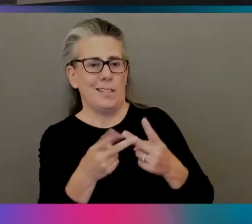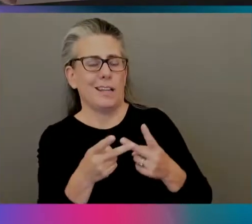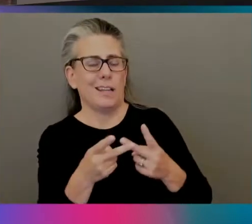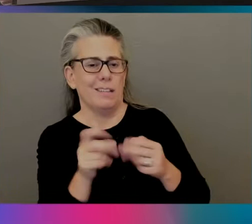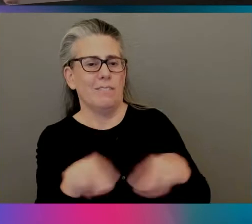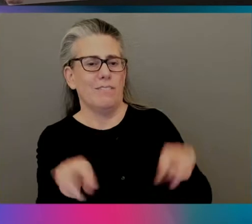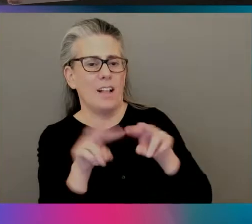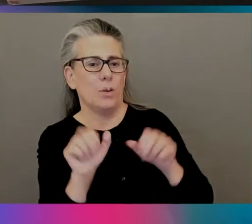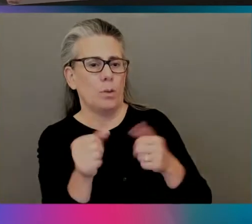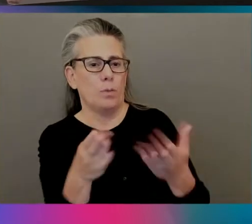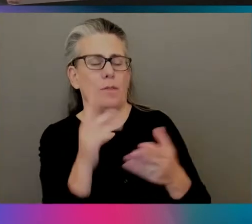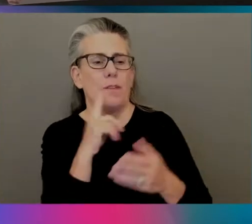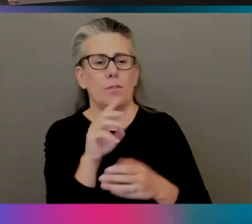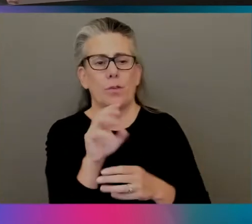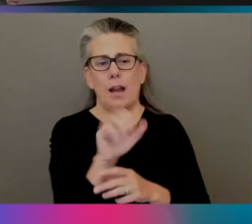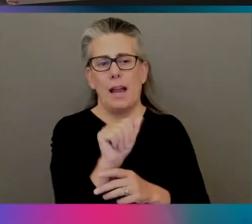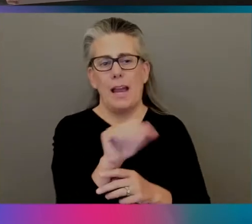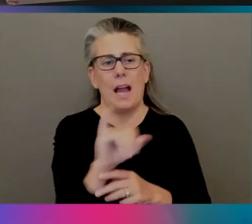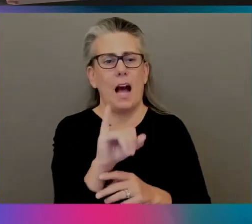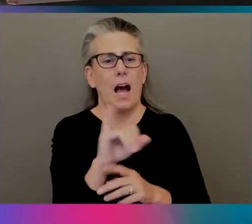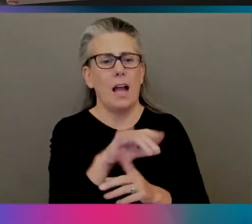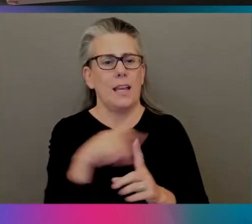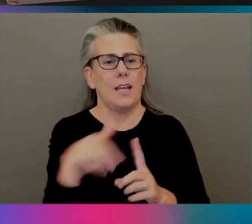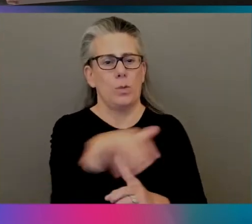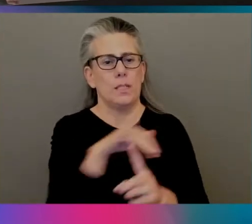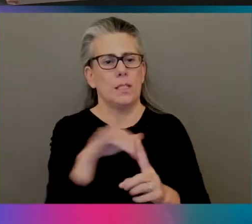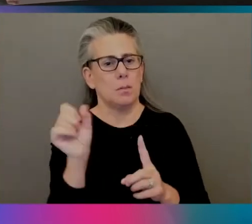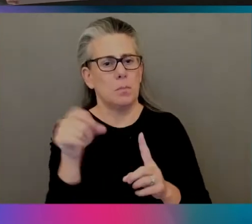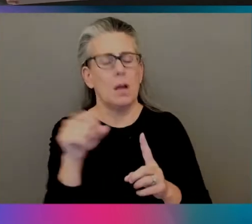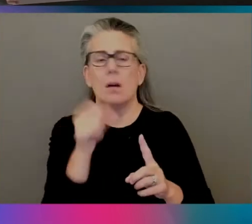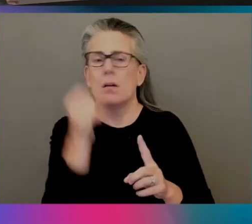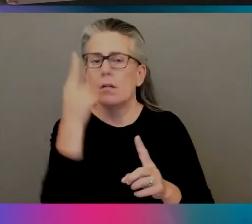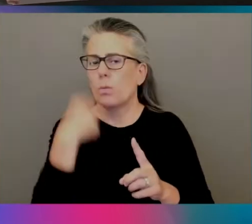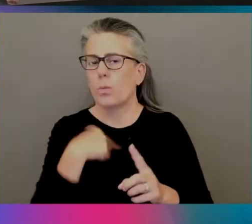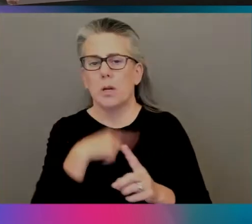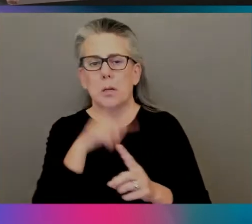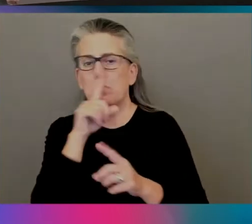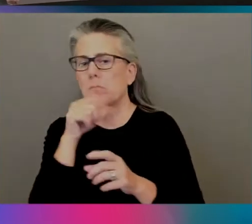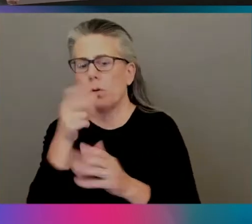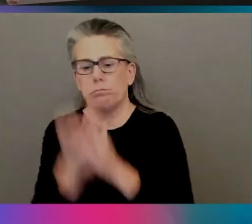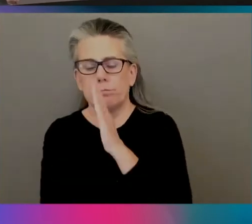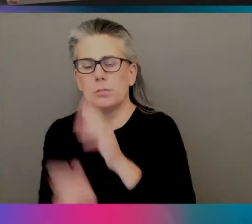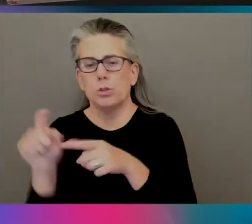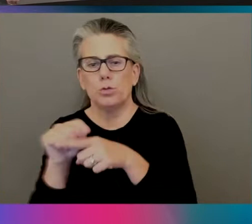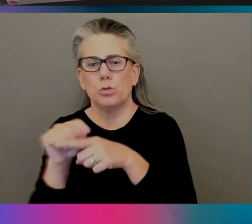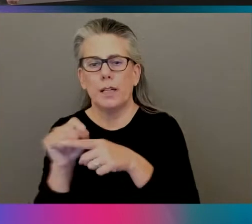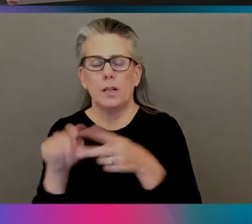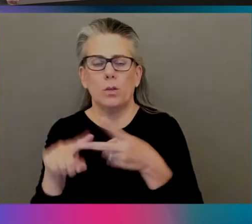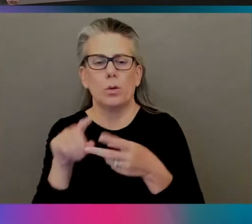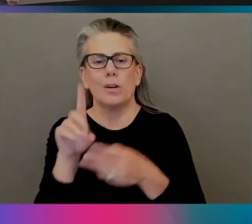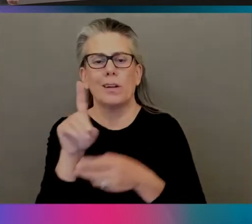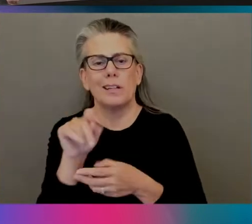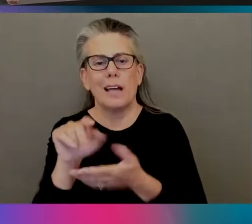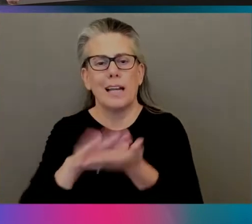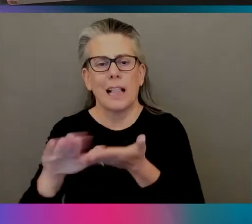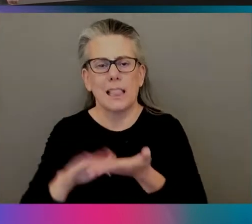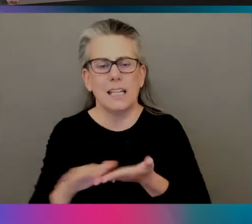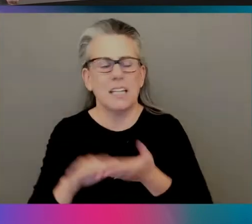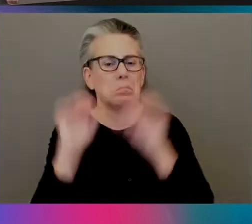So AI ecosystem's really large, right? And there's, but we don't work with training. We don't work with data cleaning. We don't work with sort of experiments, they're sometimes called.